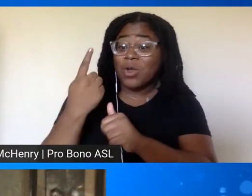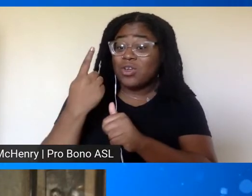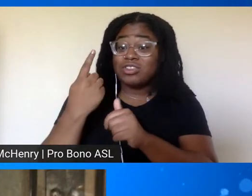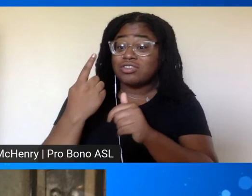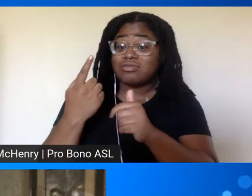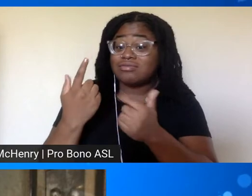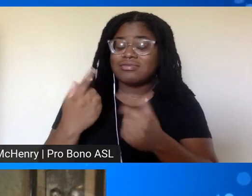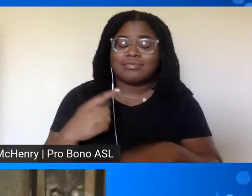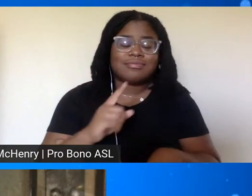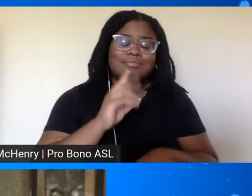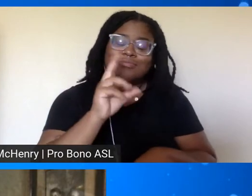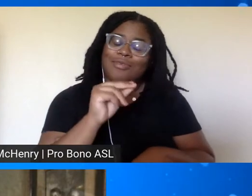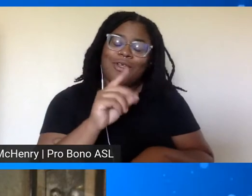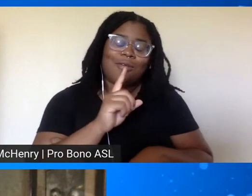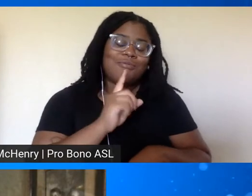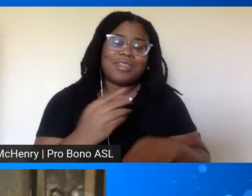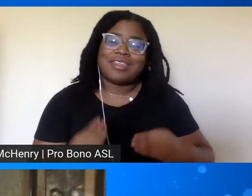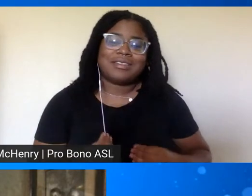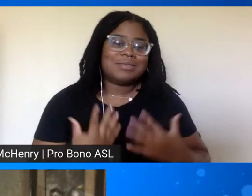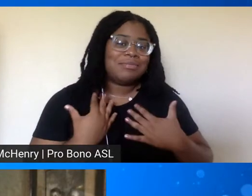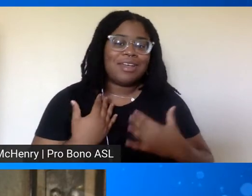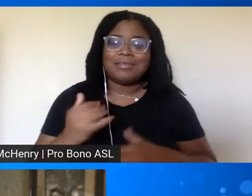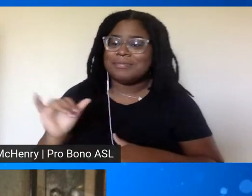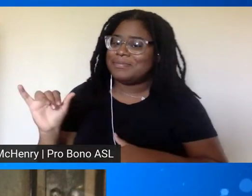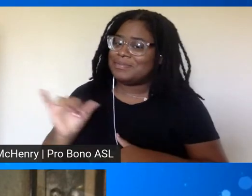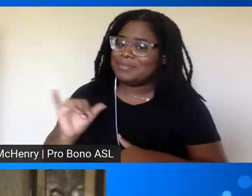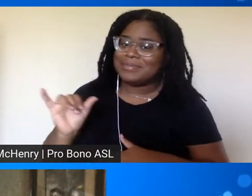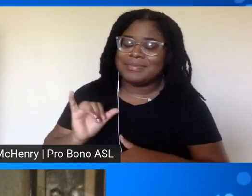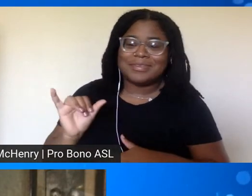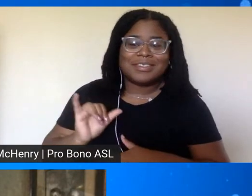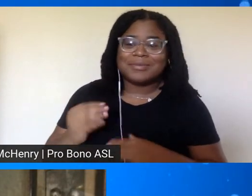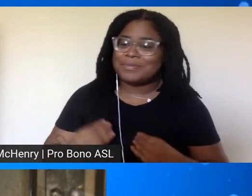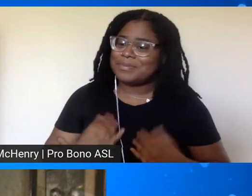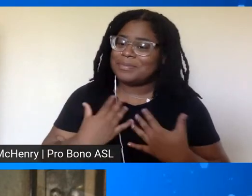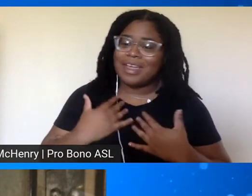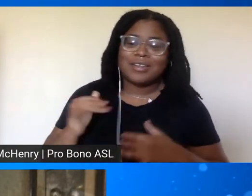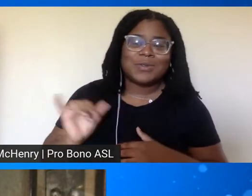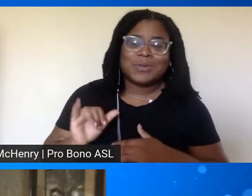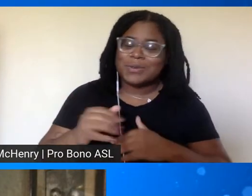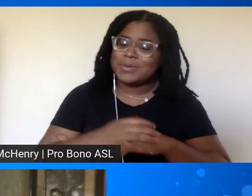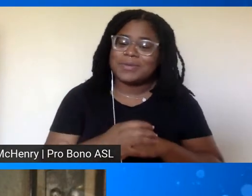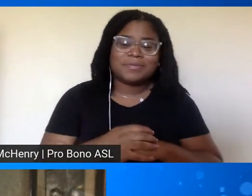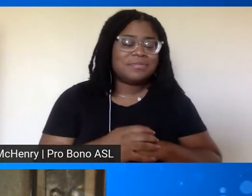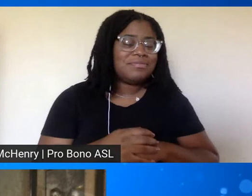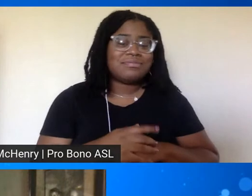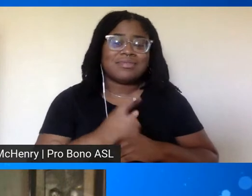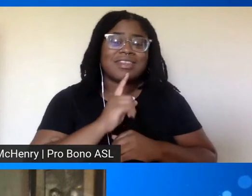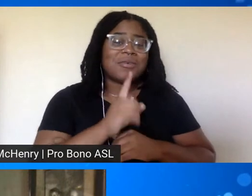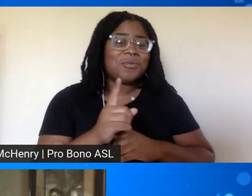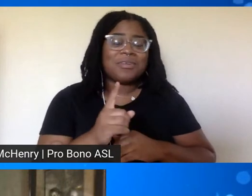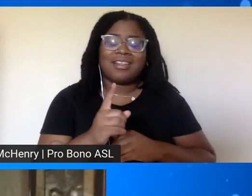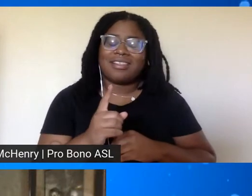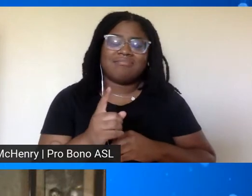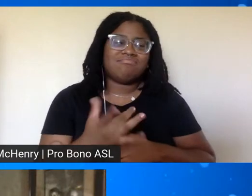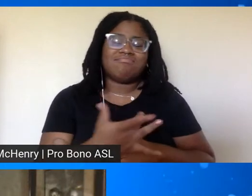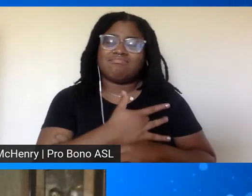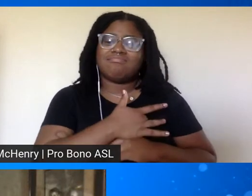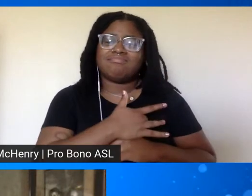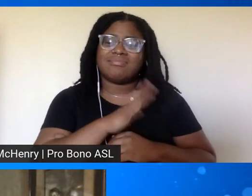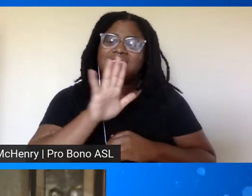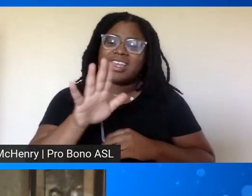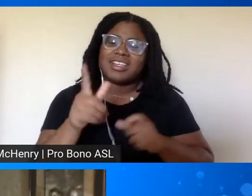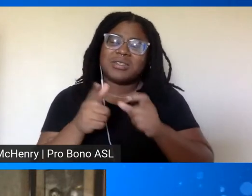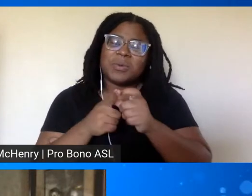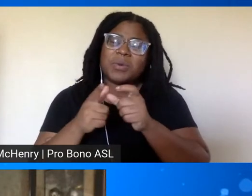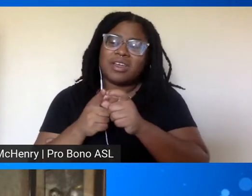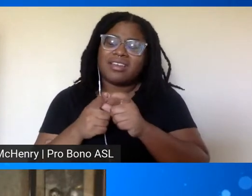i'm just inspired i mean me too that was my word i was about to say i was inspired i was really moved by uh his words and